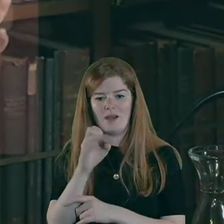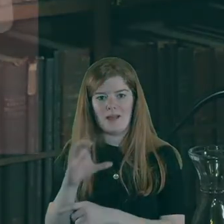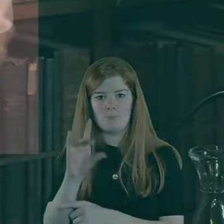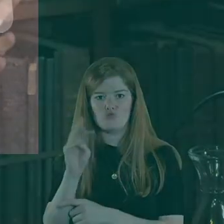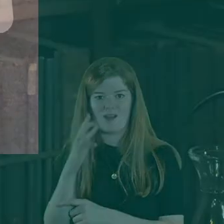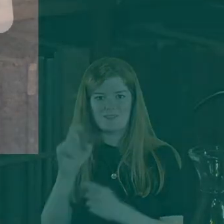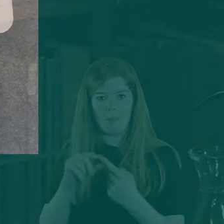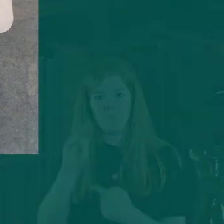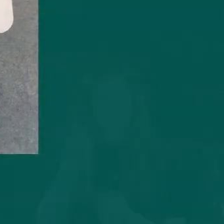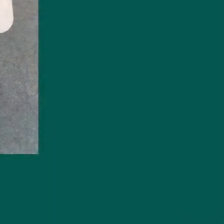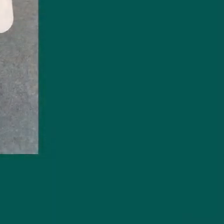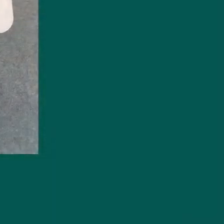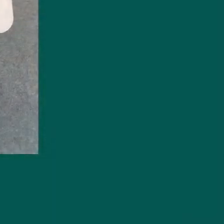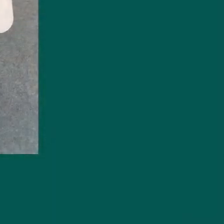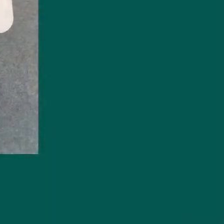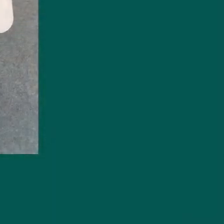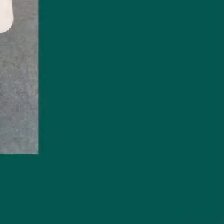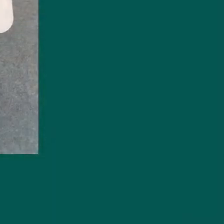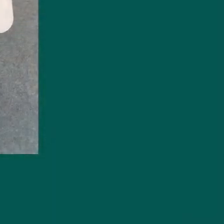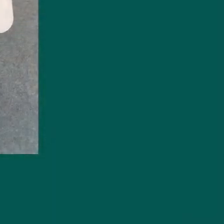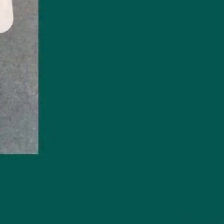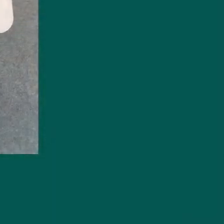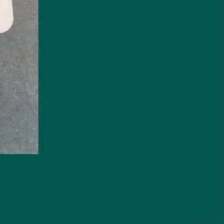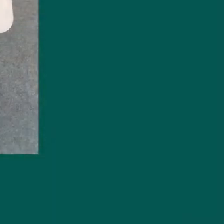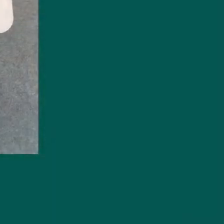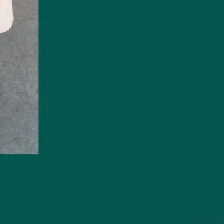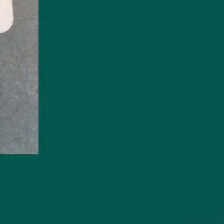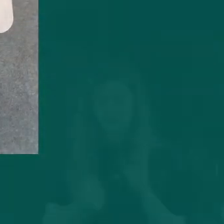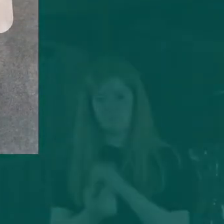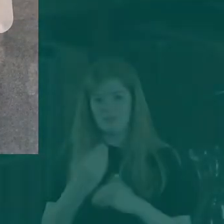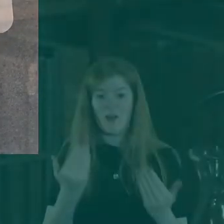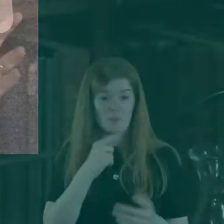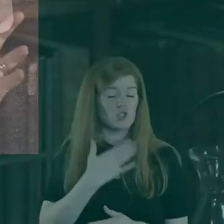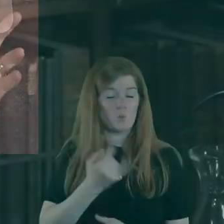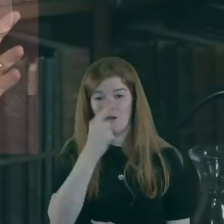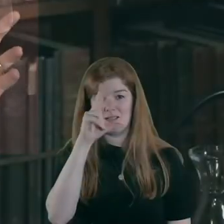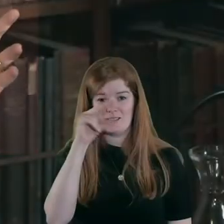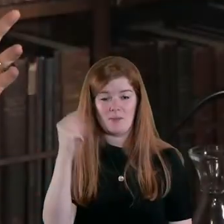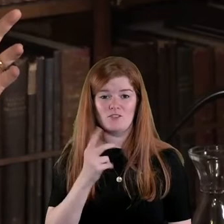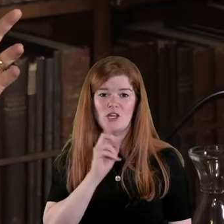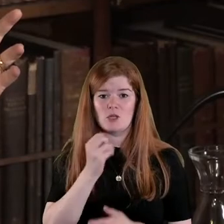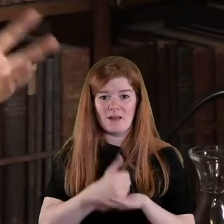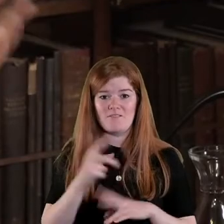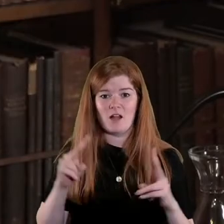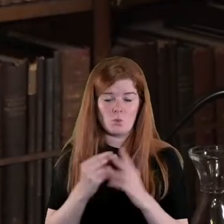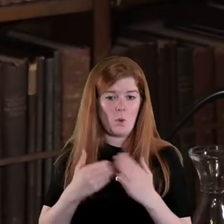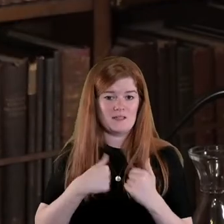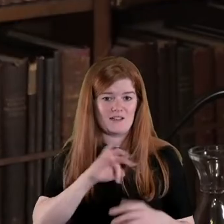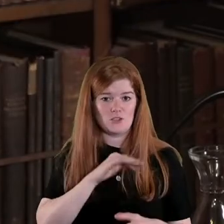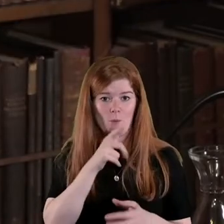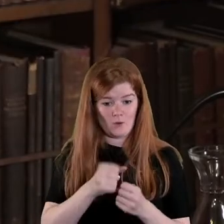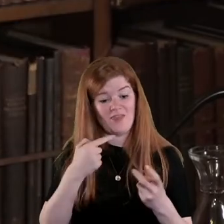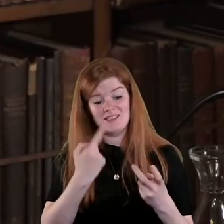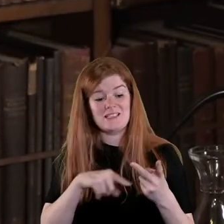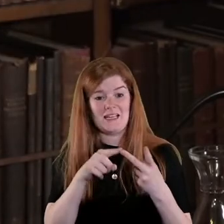Podrick O'Keeve and others there's quite a rich literature on that incident now but it is an example of gender based violence what I'm talking about and then